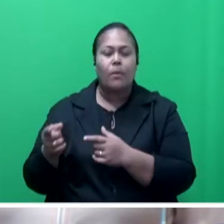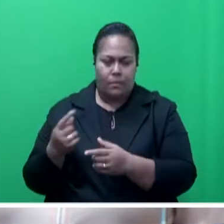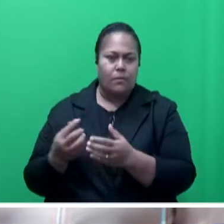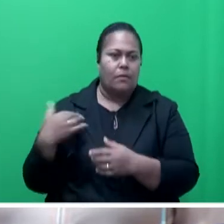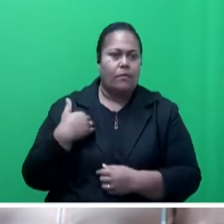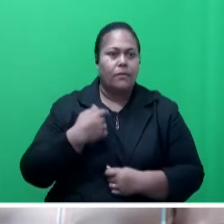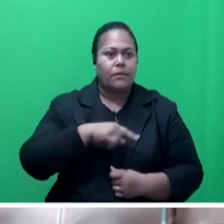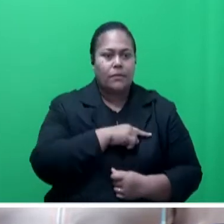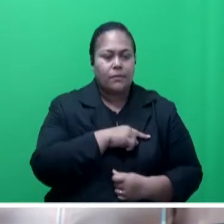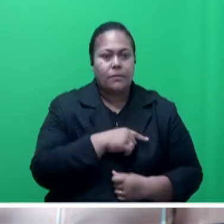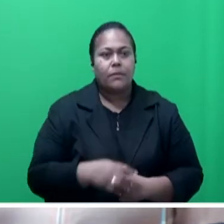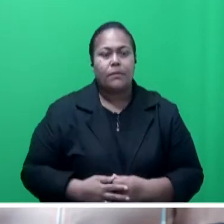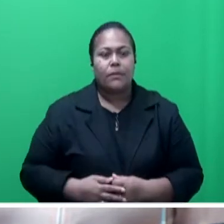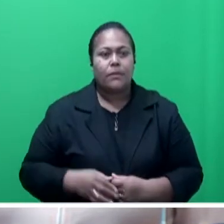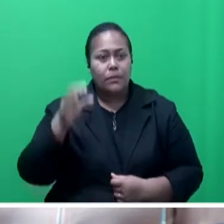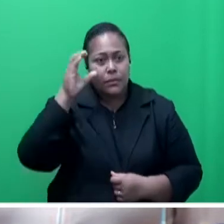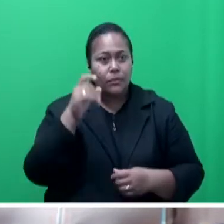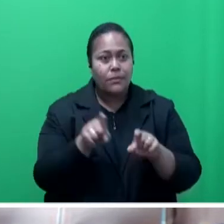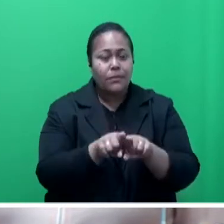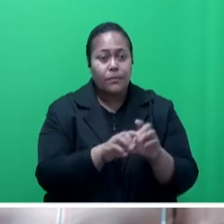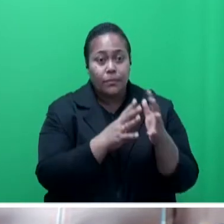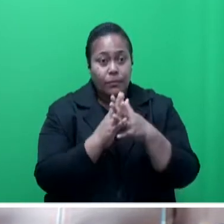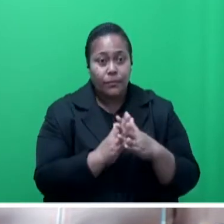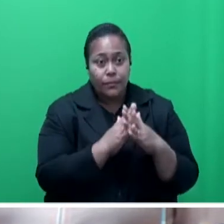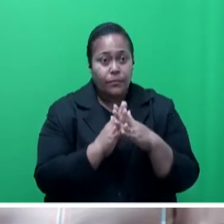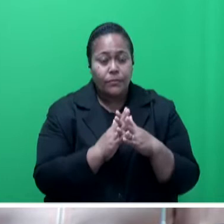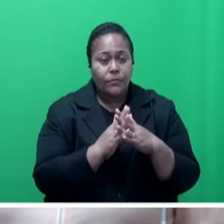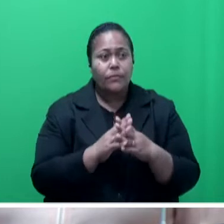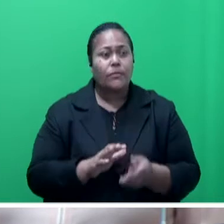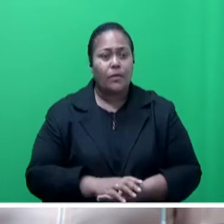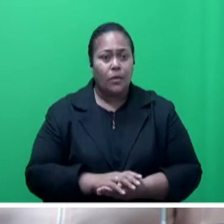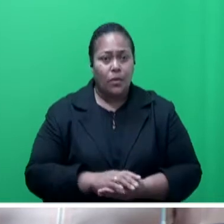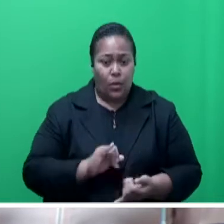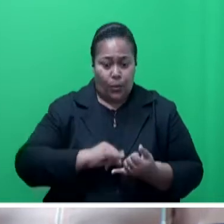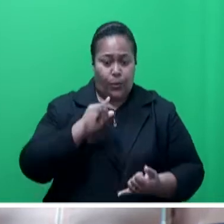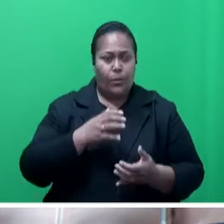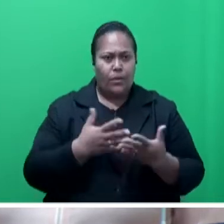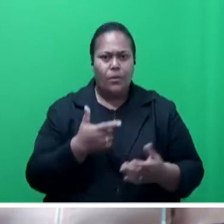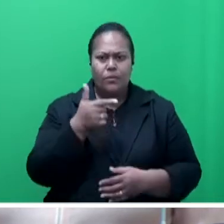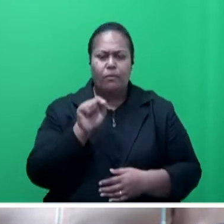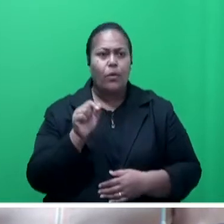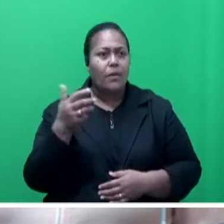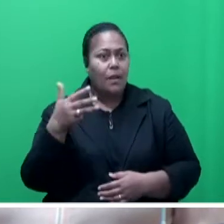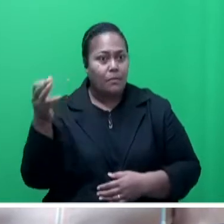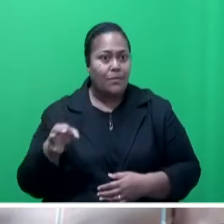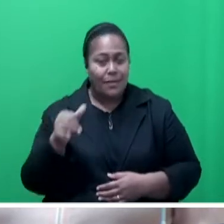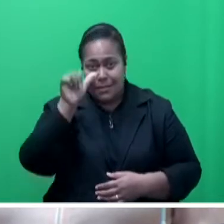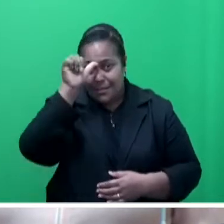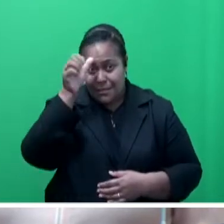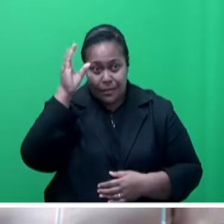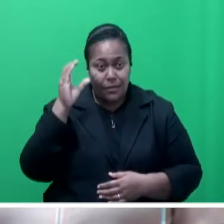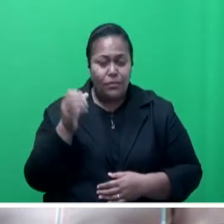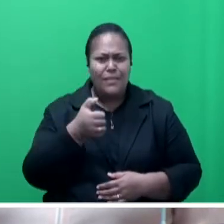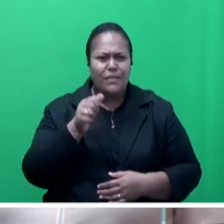also, Mr. Speaker, sir, in countries like USA, inflation rate is now 7.9 percent, India 6.07 percent,